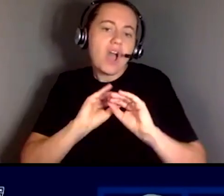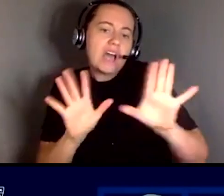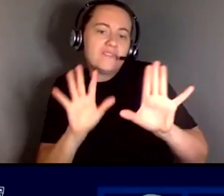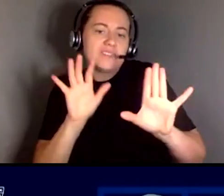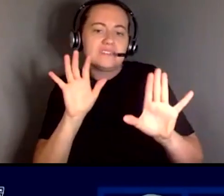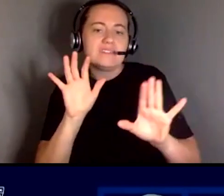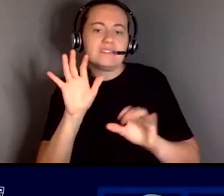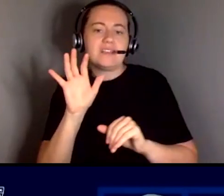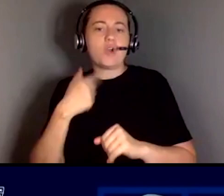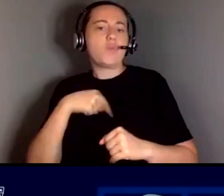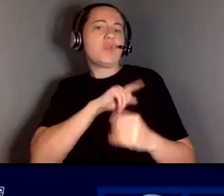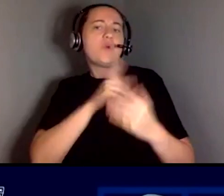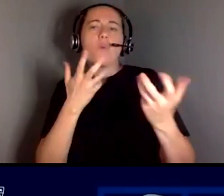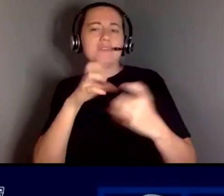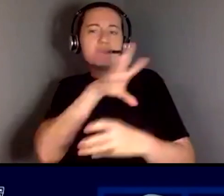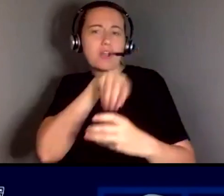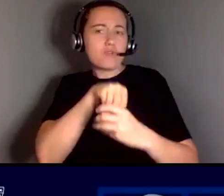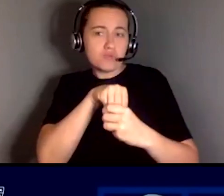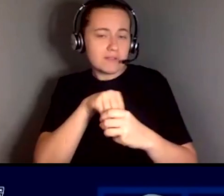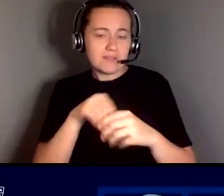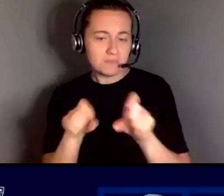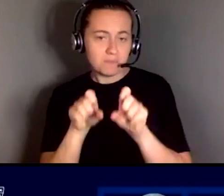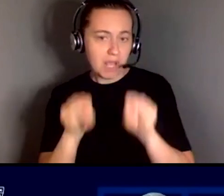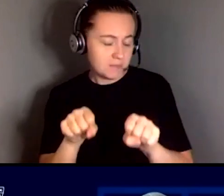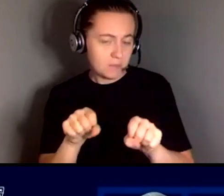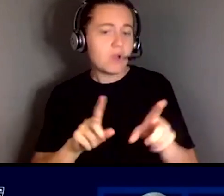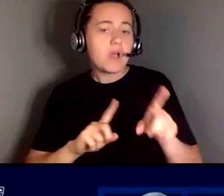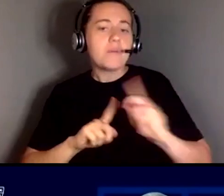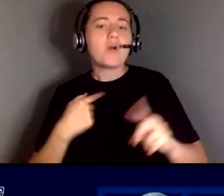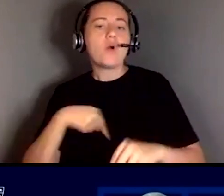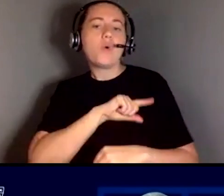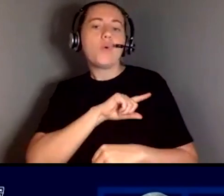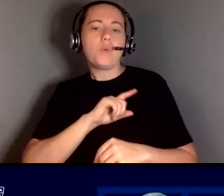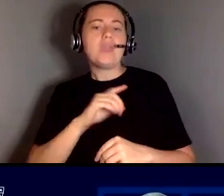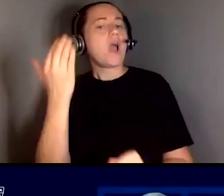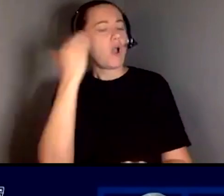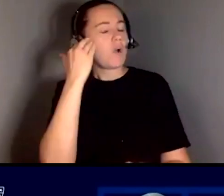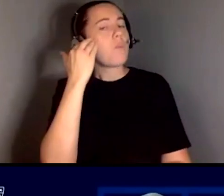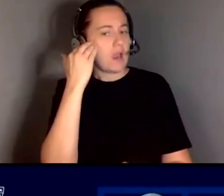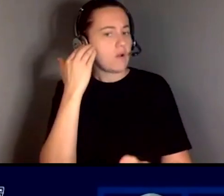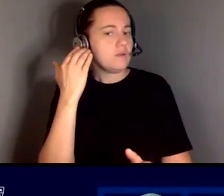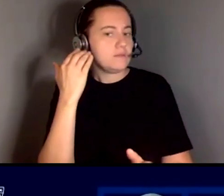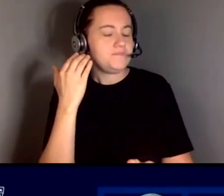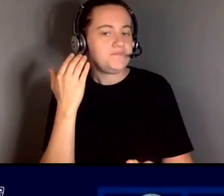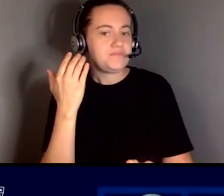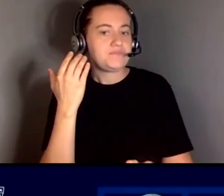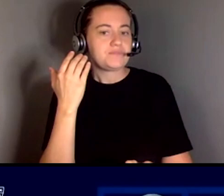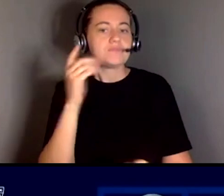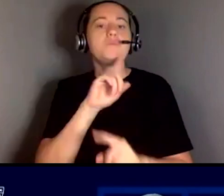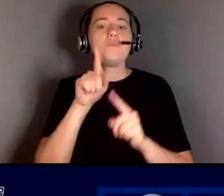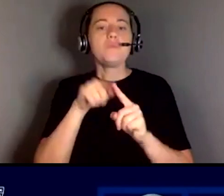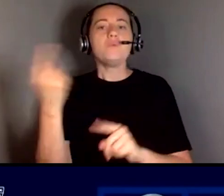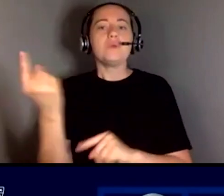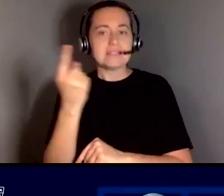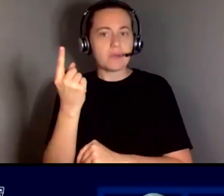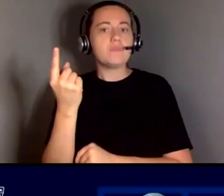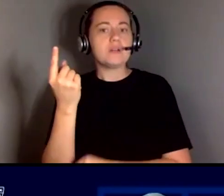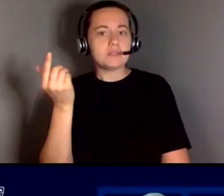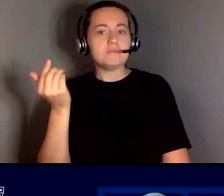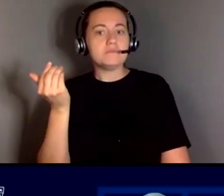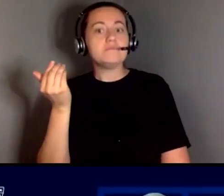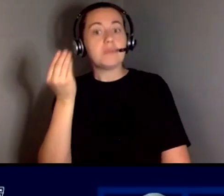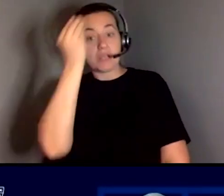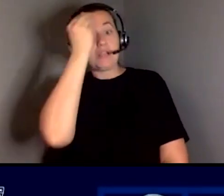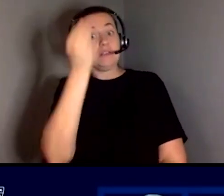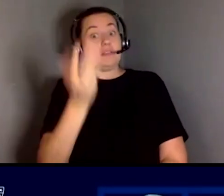inclusive as possible um but we all we are aware of that of you know when when someone does bring that to our attention that